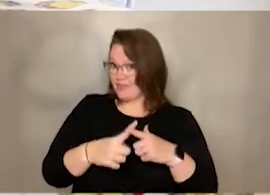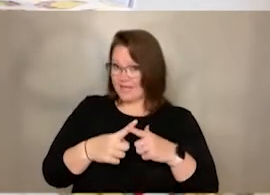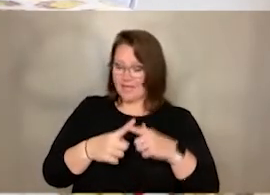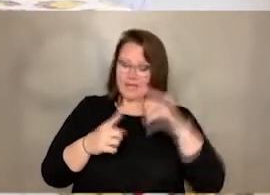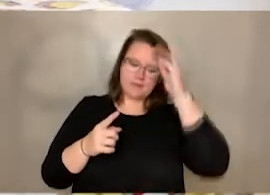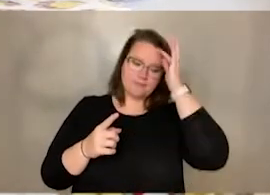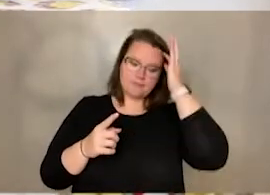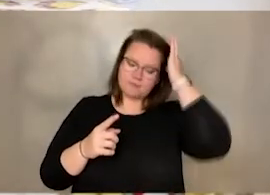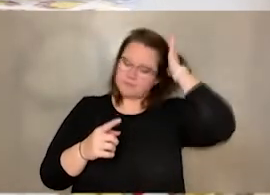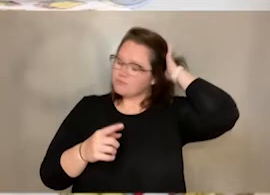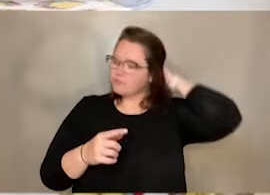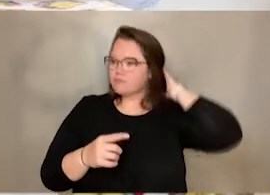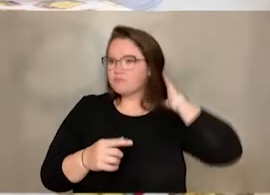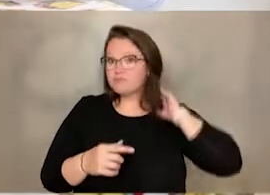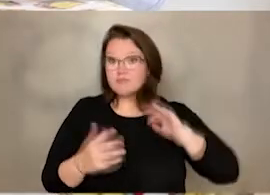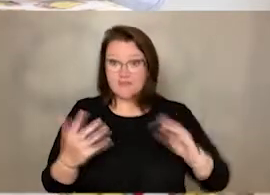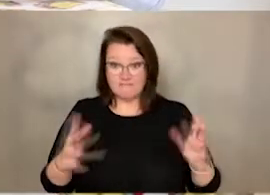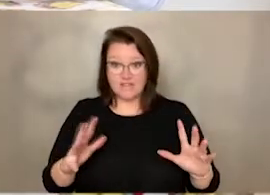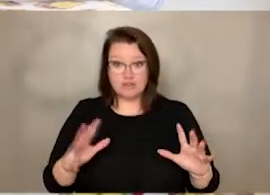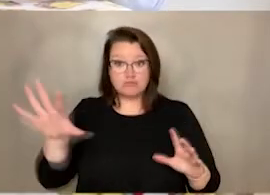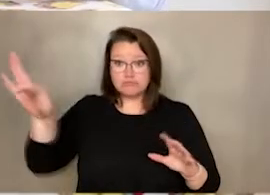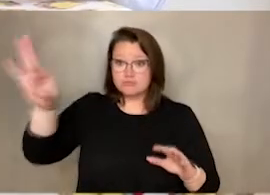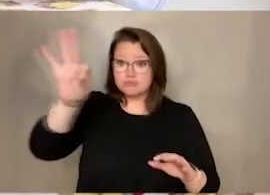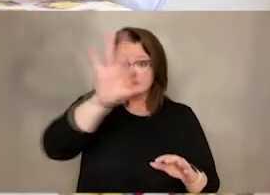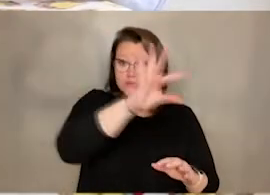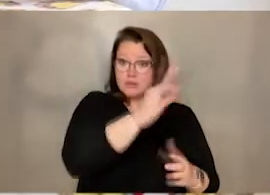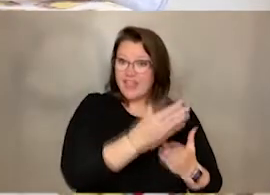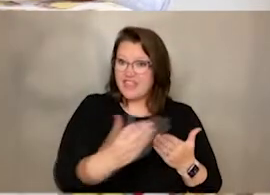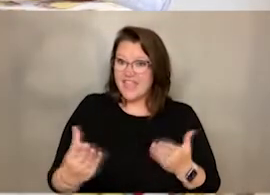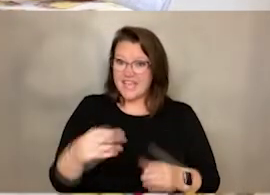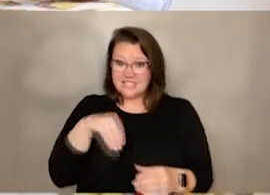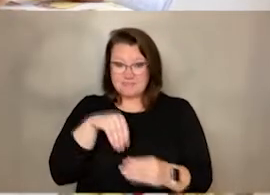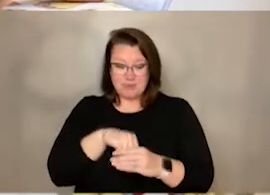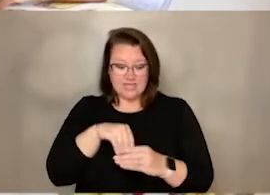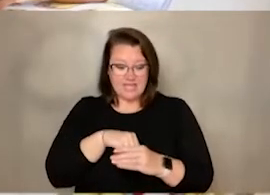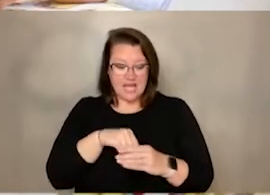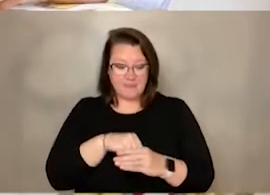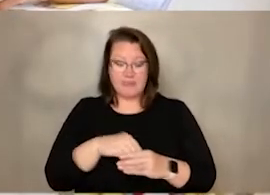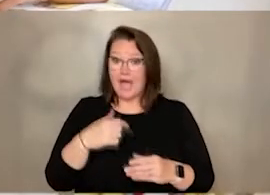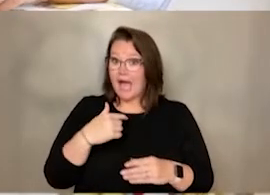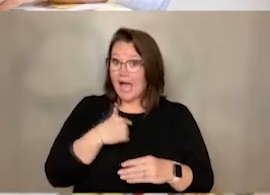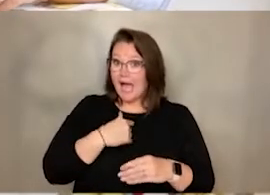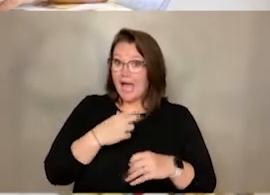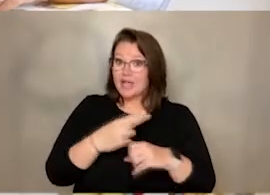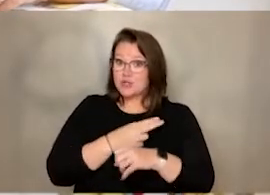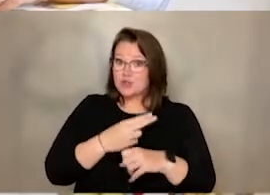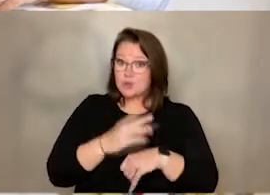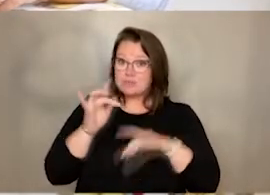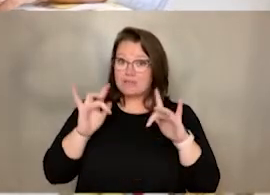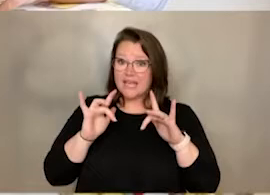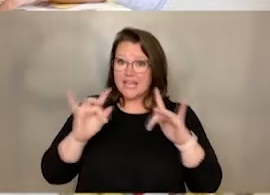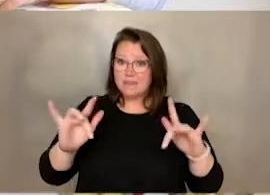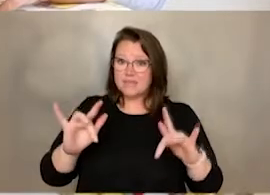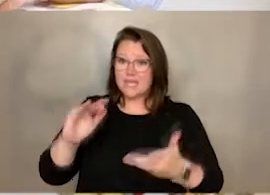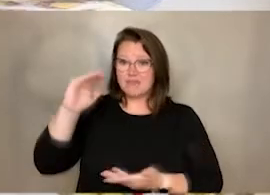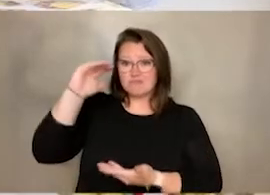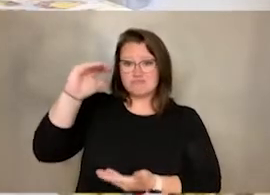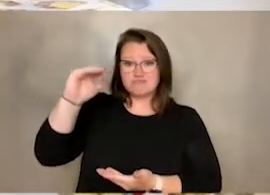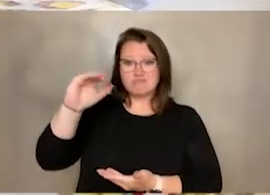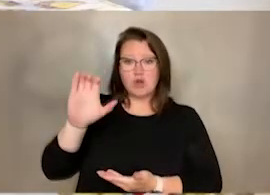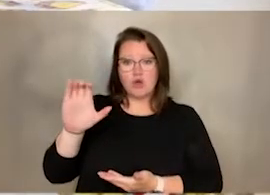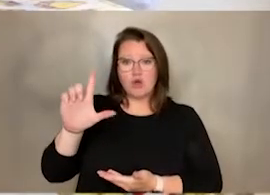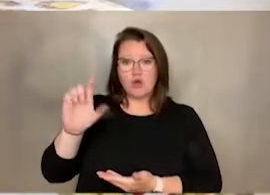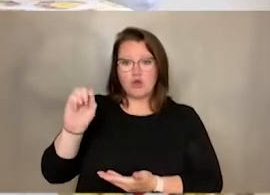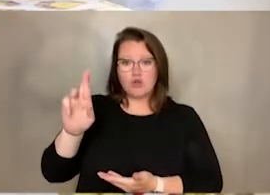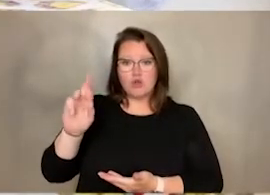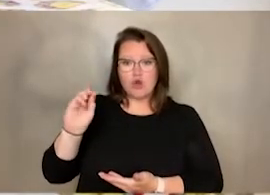get your things together, you just put them right in your time capsule. And I just chose to use, I had an empty Clorox container. We